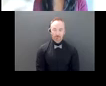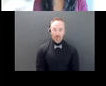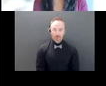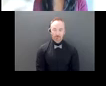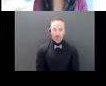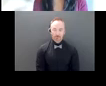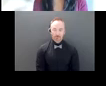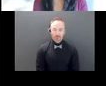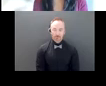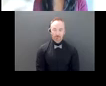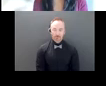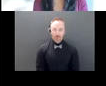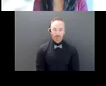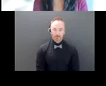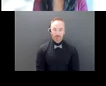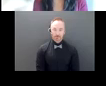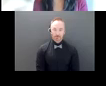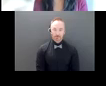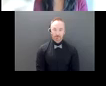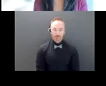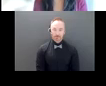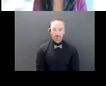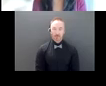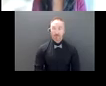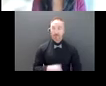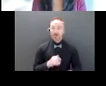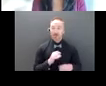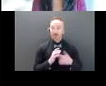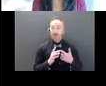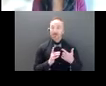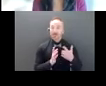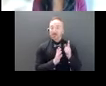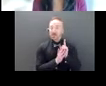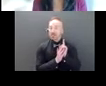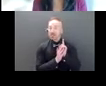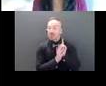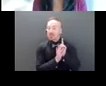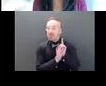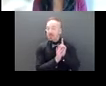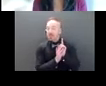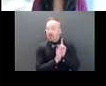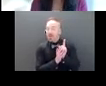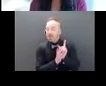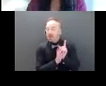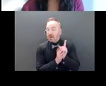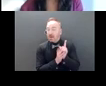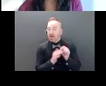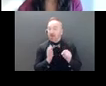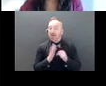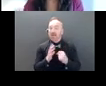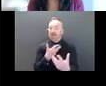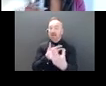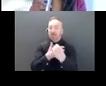We'll just give one more moment for everyone to join. I see a few more people are just getting logged on. So I want to get